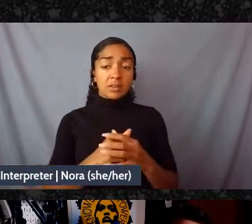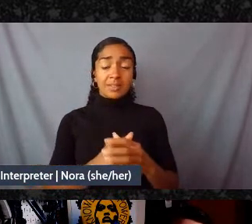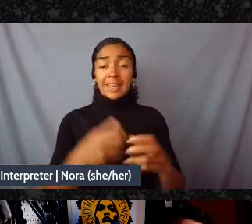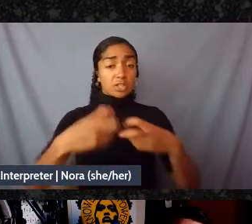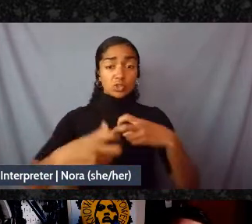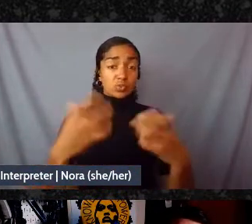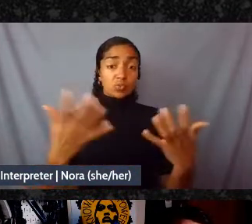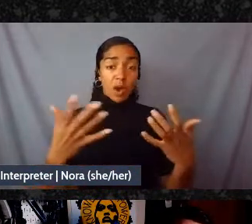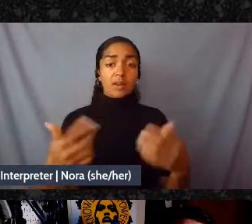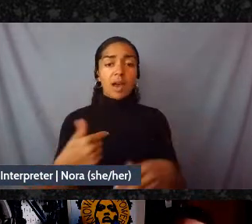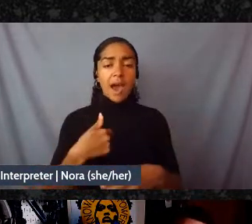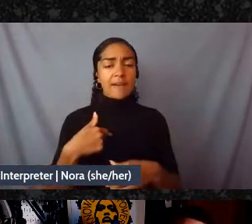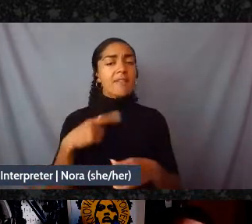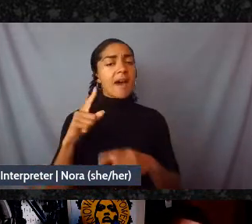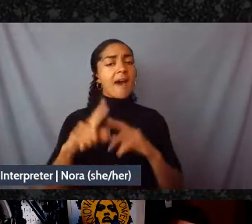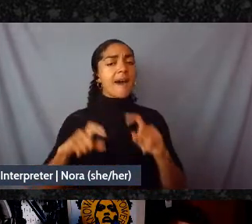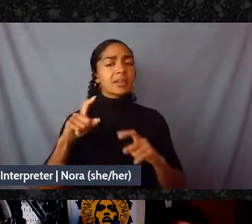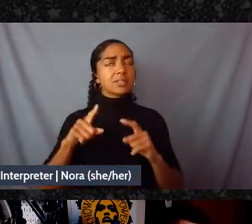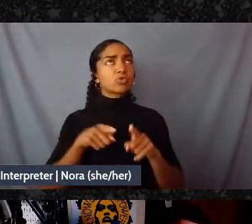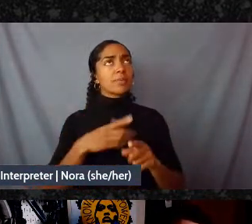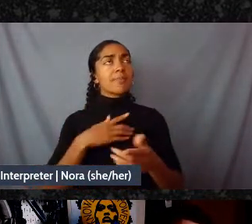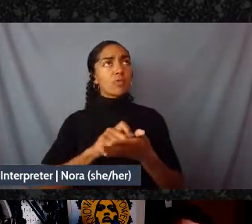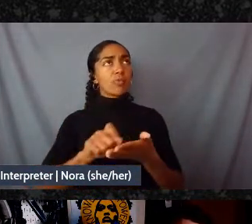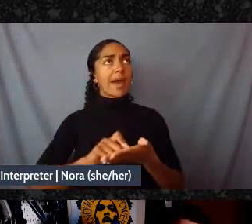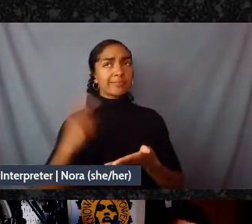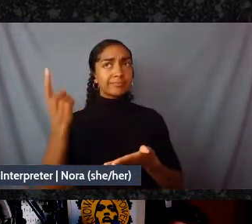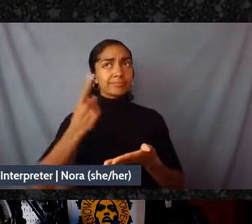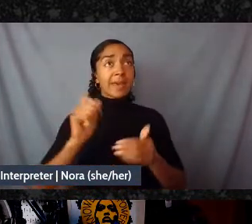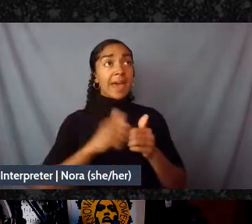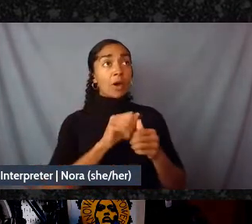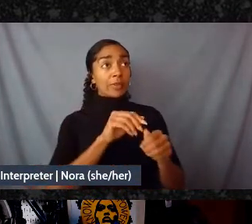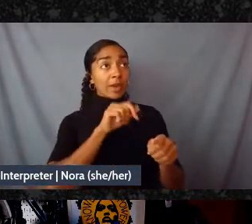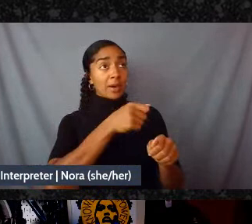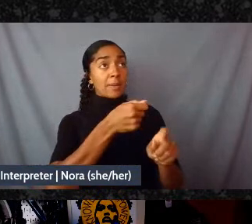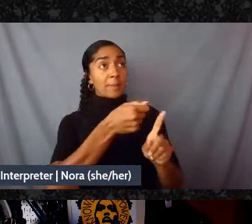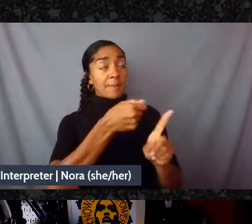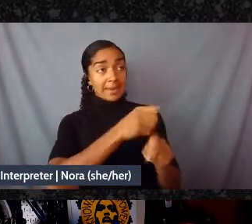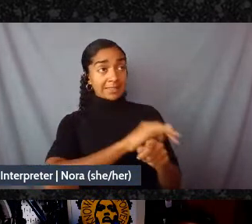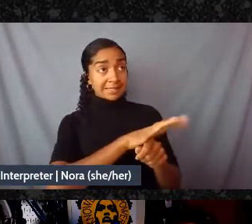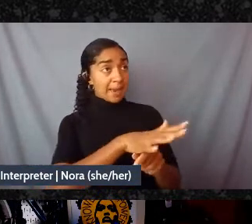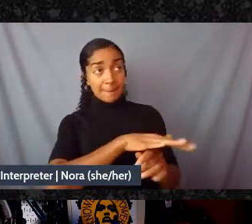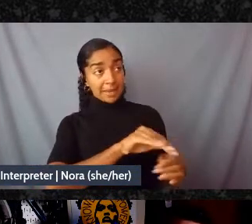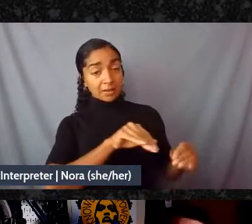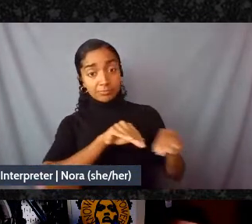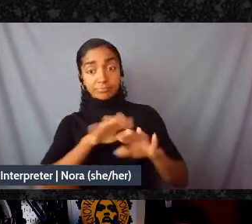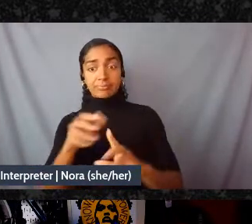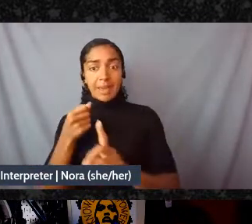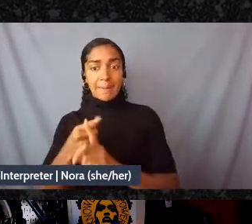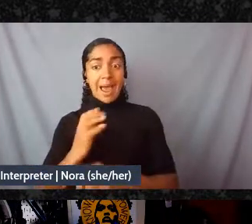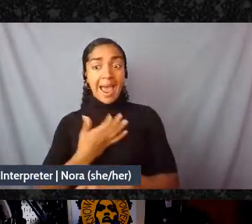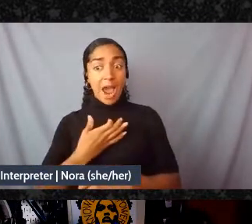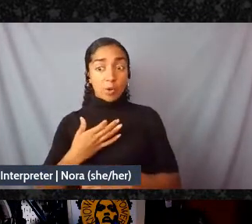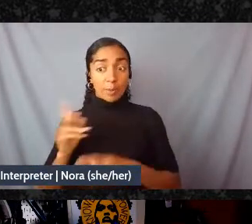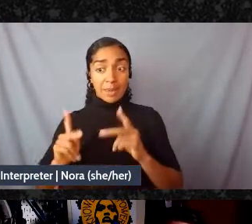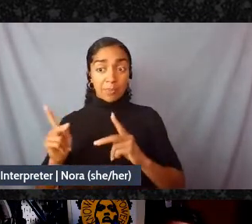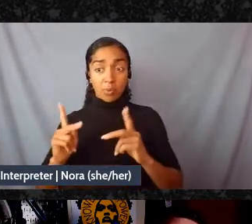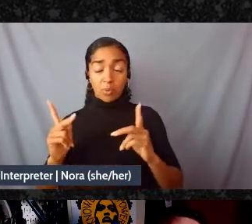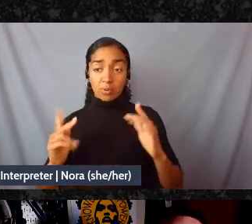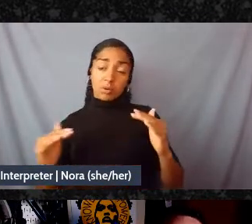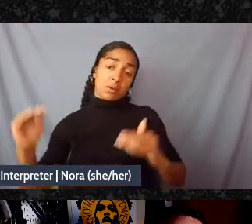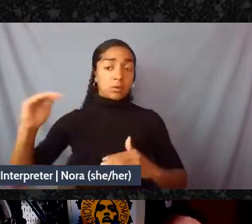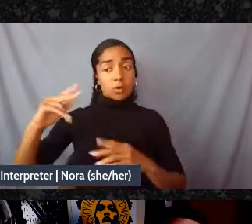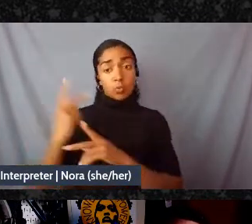this question so my writing is that has the pandemic impacted our people so disproportionately simply because we lack plumbing and power lines